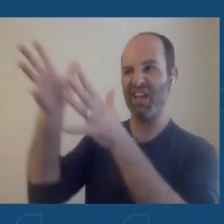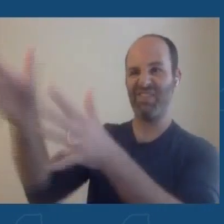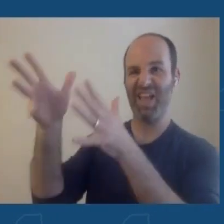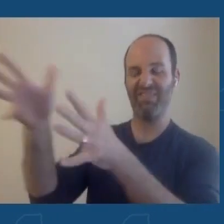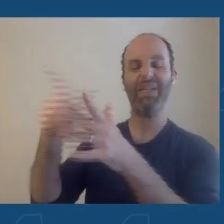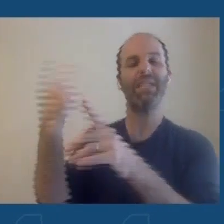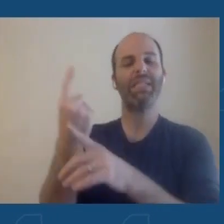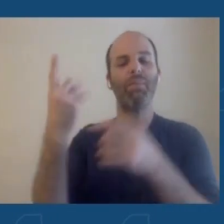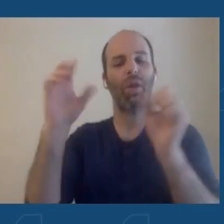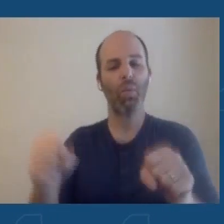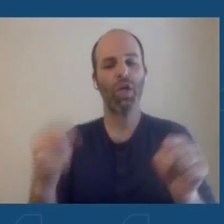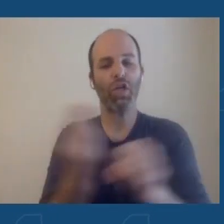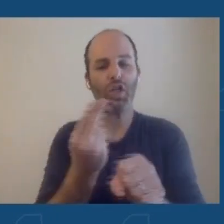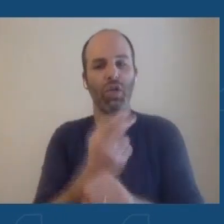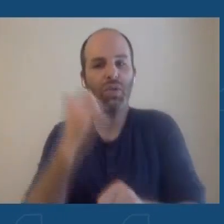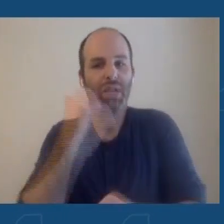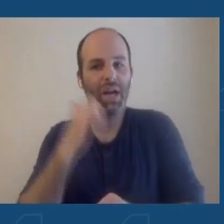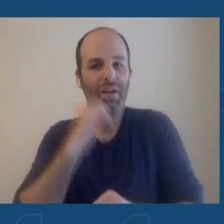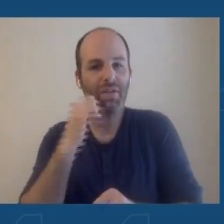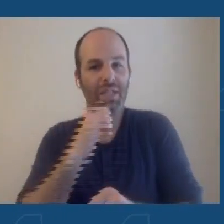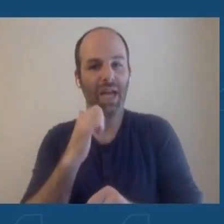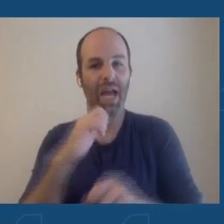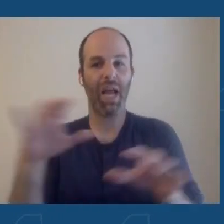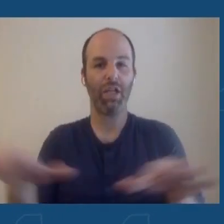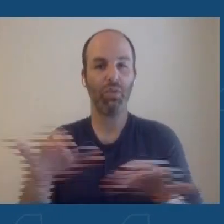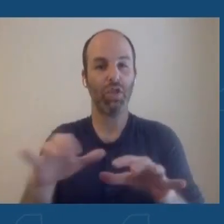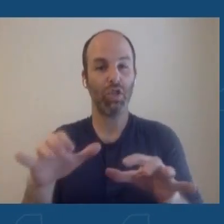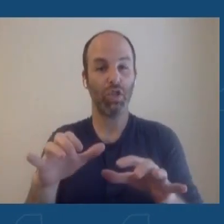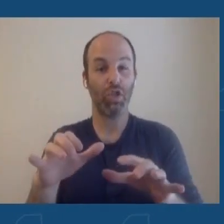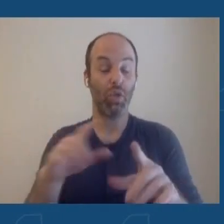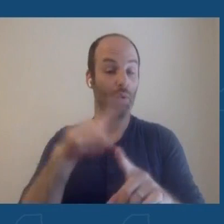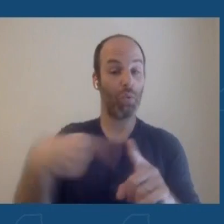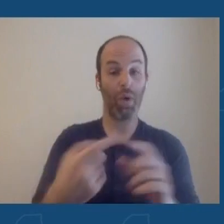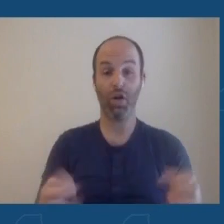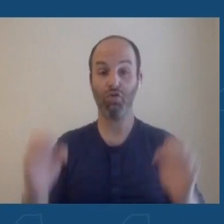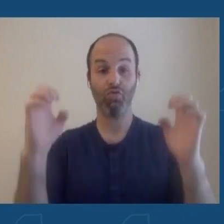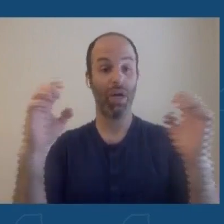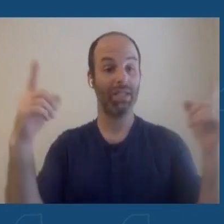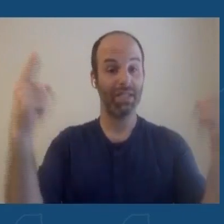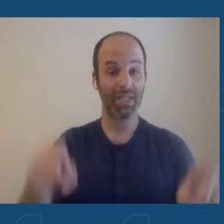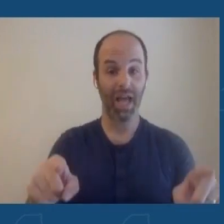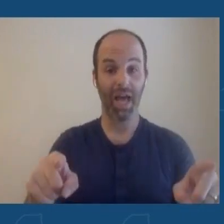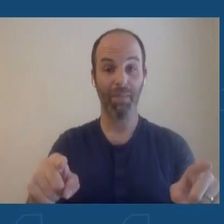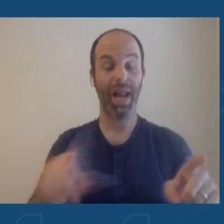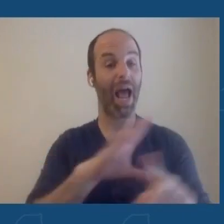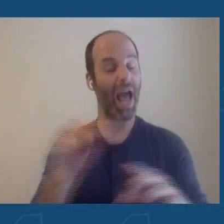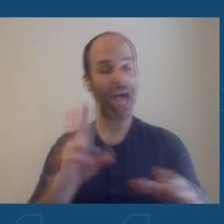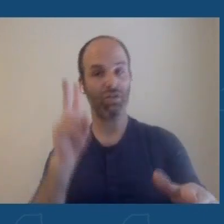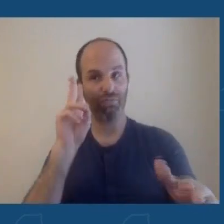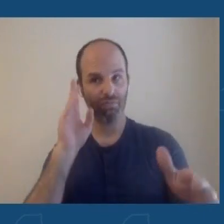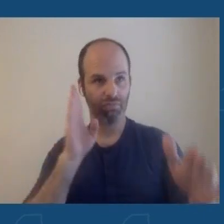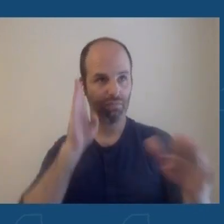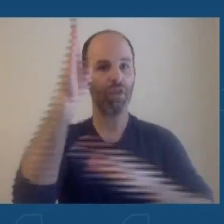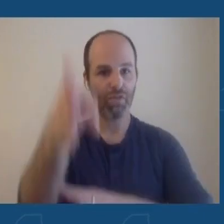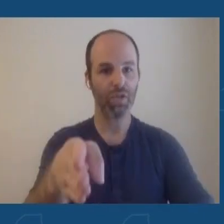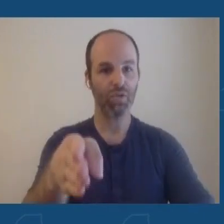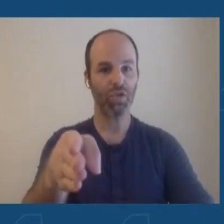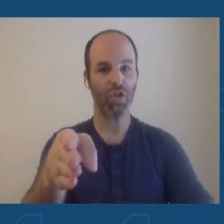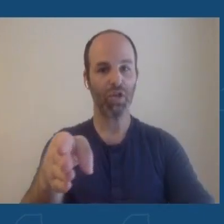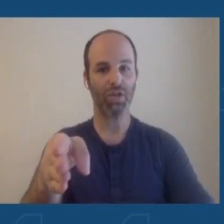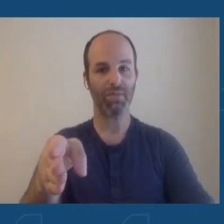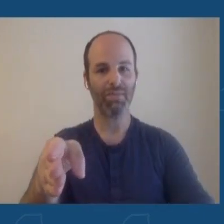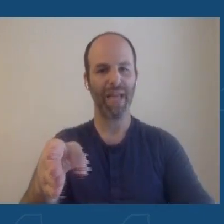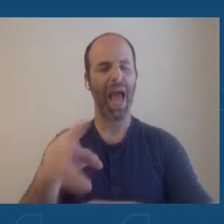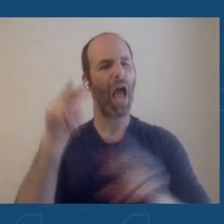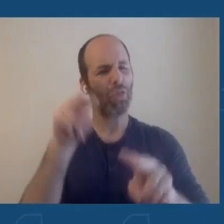as we deal with the day-to-day crises, but also going forward. And also look at what, you know, what some of the benefits are based on what